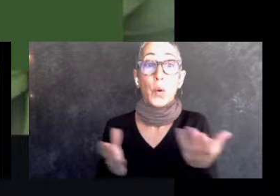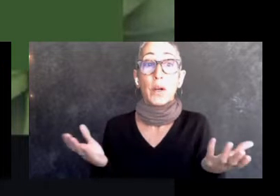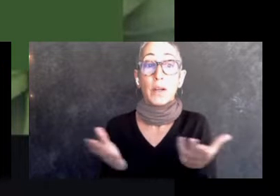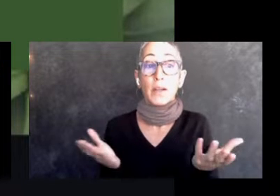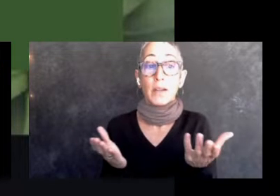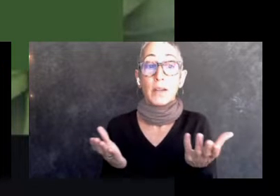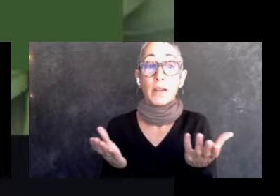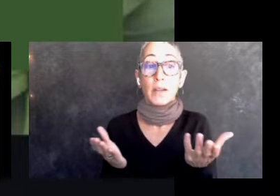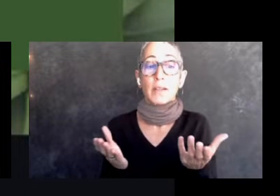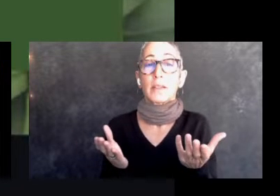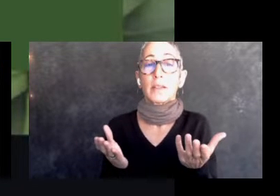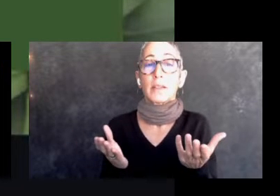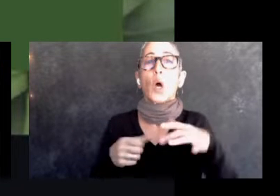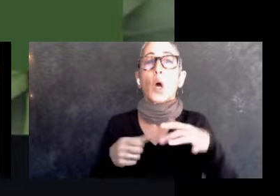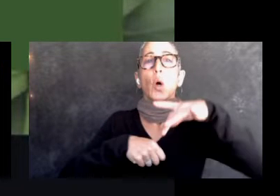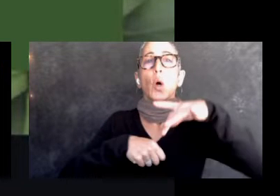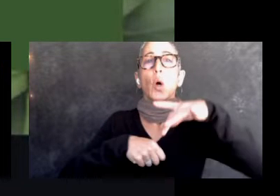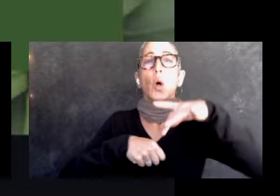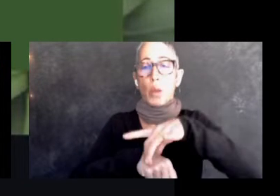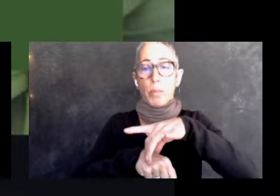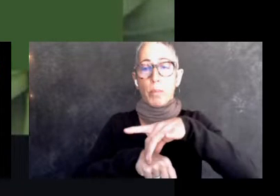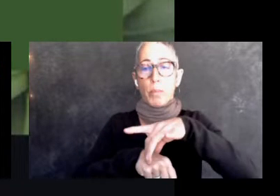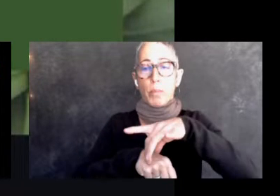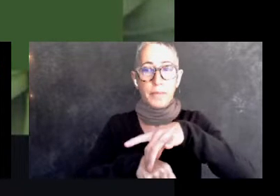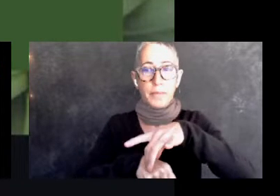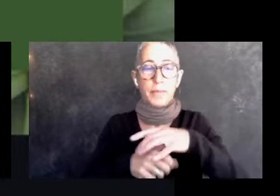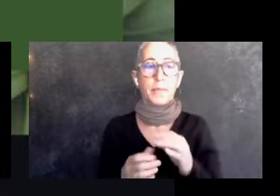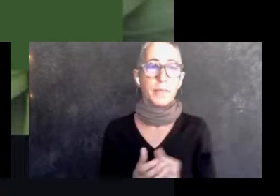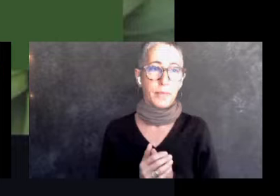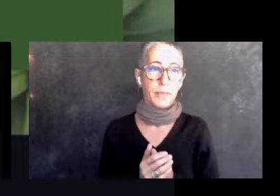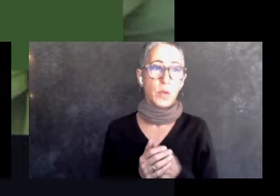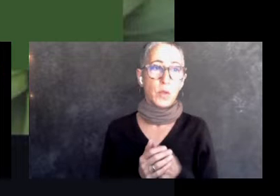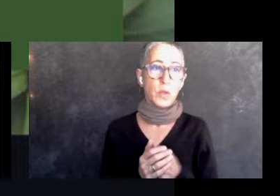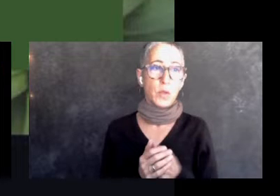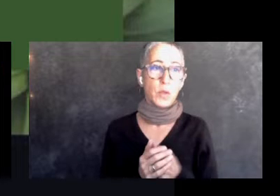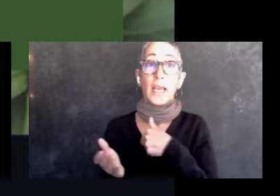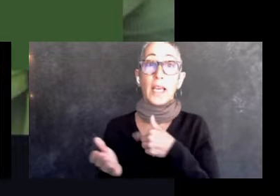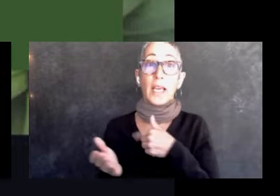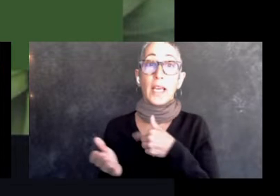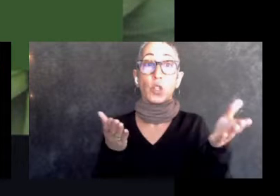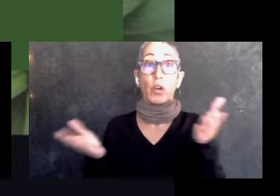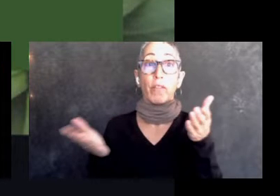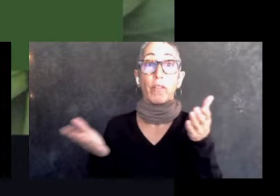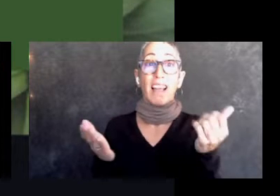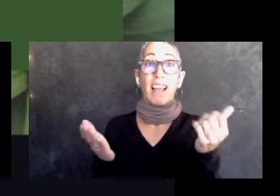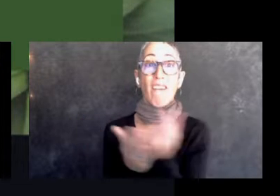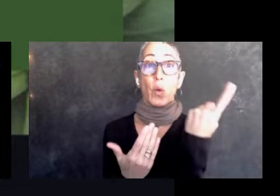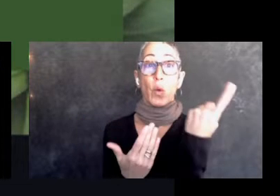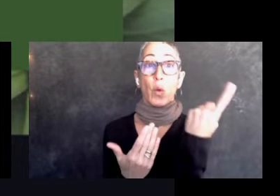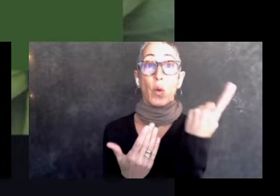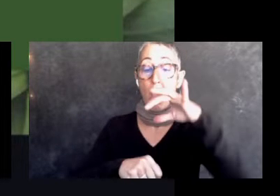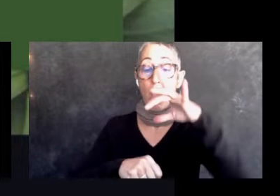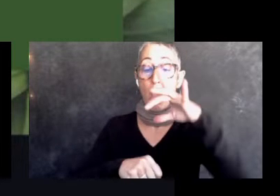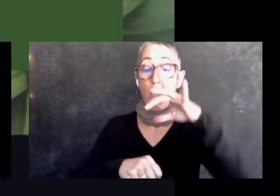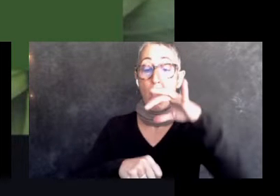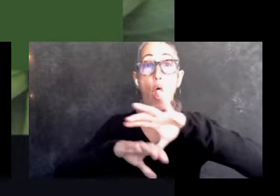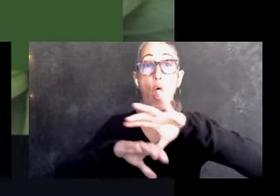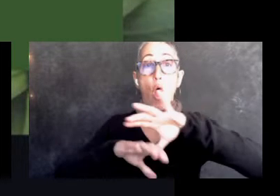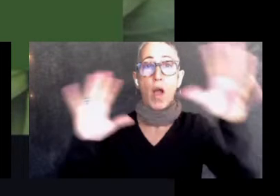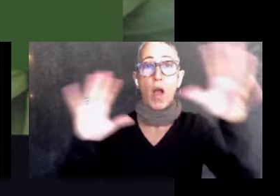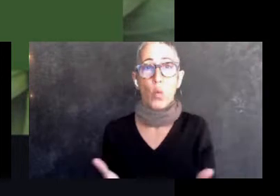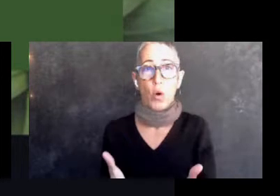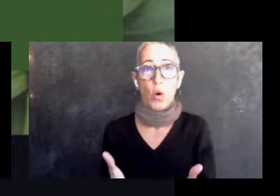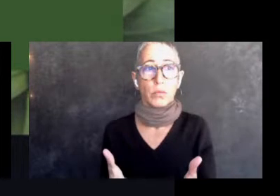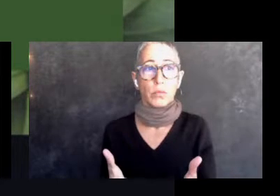tagline that, that we have. We literally service everyone around the world. And that's the way that I